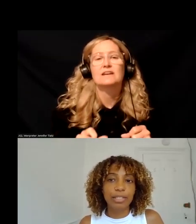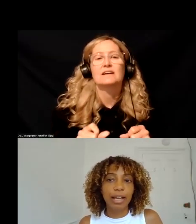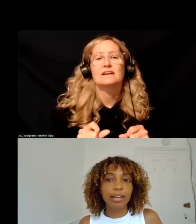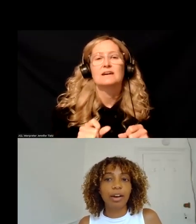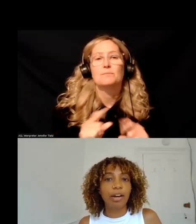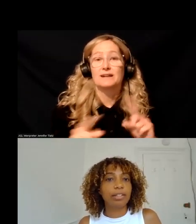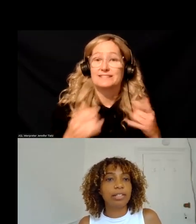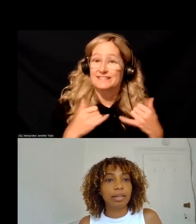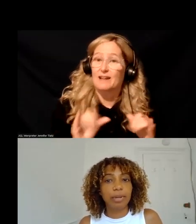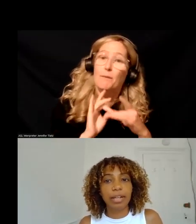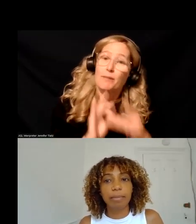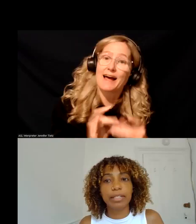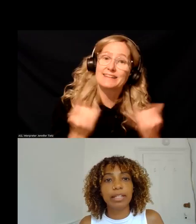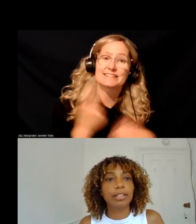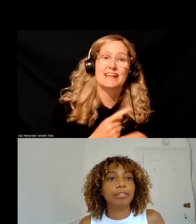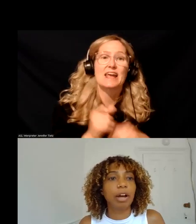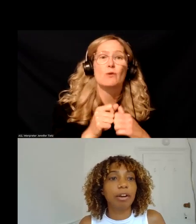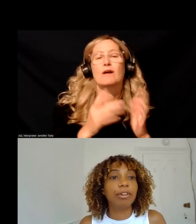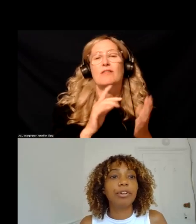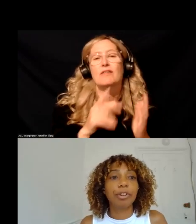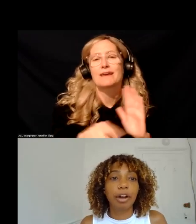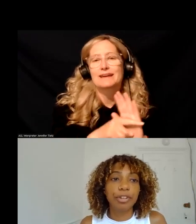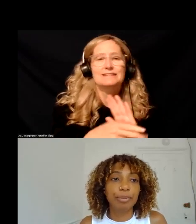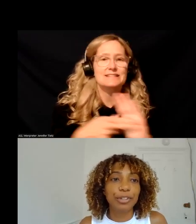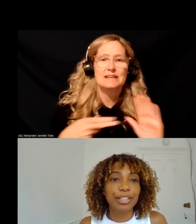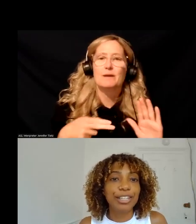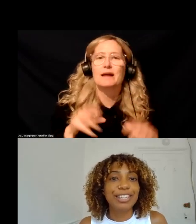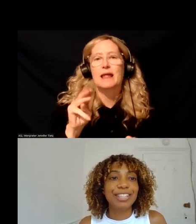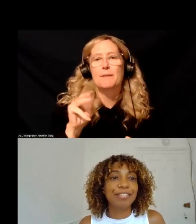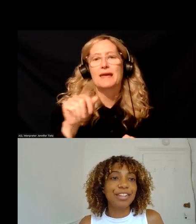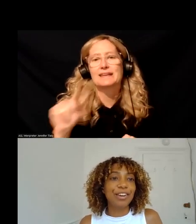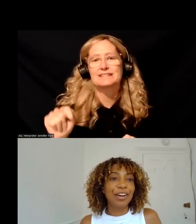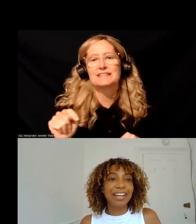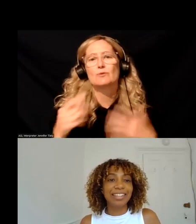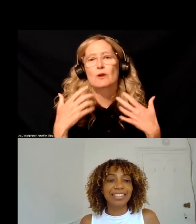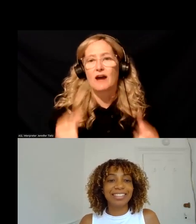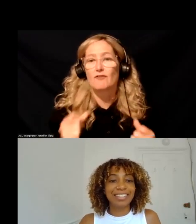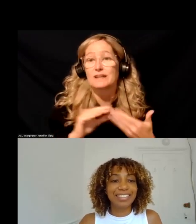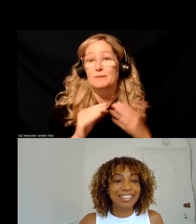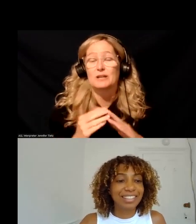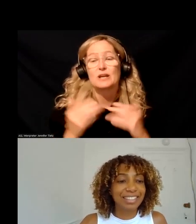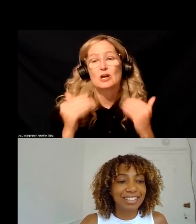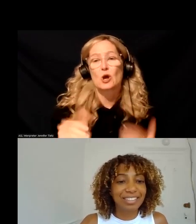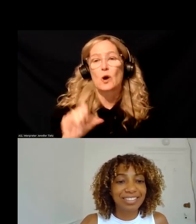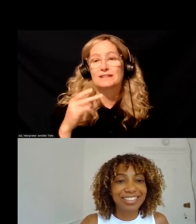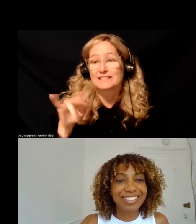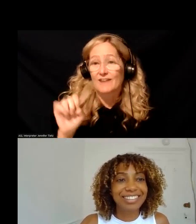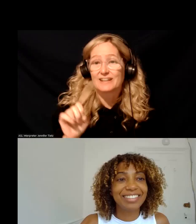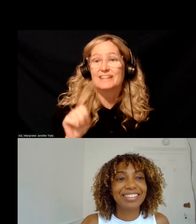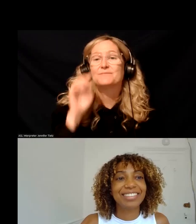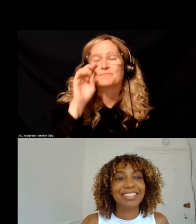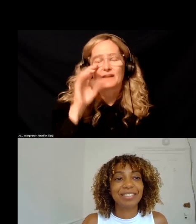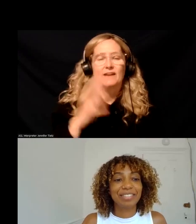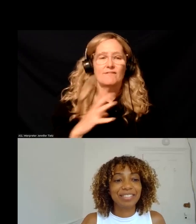as it was then on stigma and MAT and the, uh, recovery community. Stephanie, go ahead. So I'm going